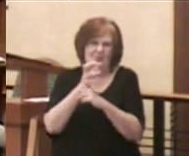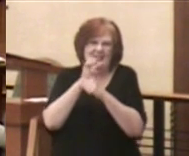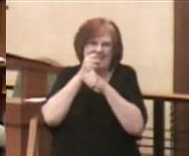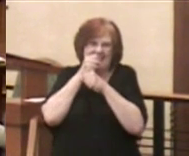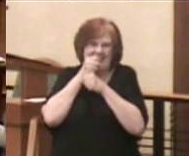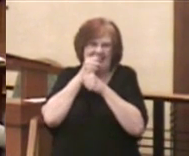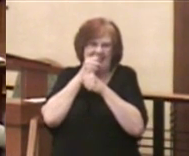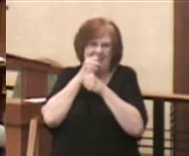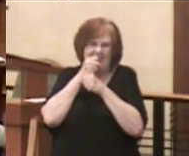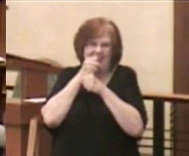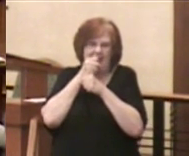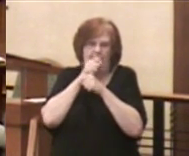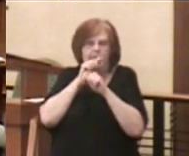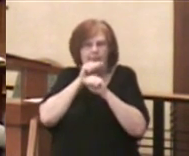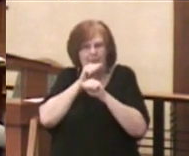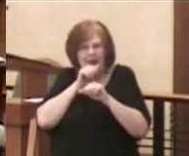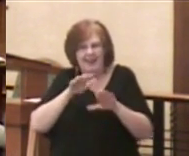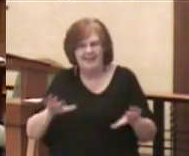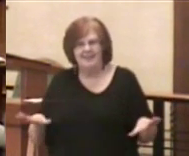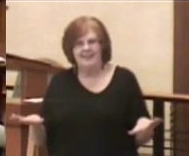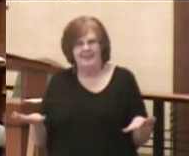It is a blessing.